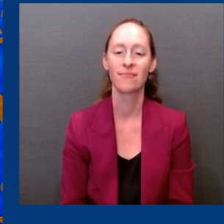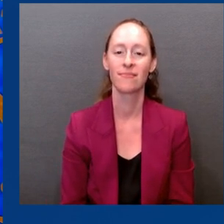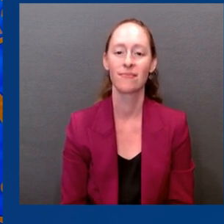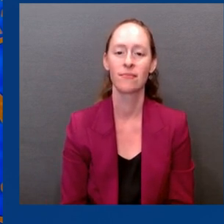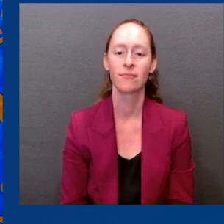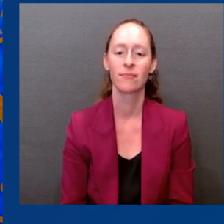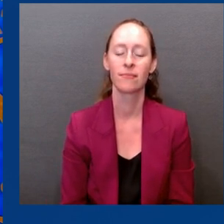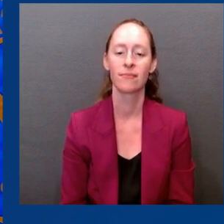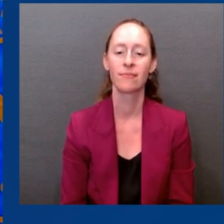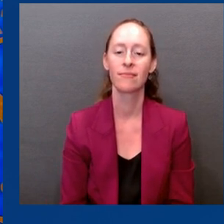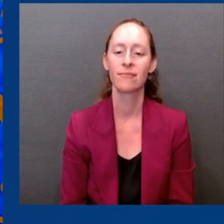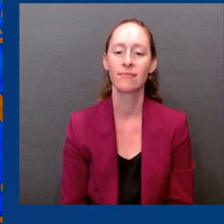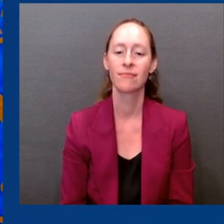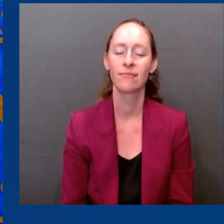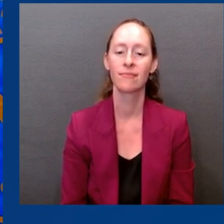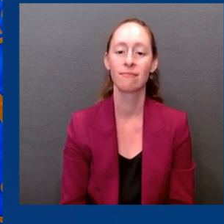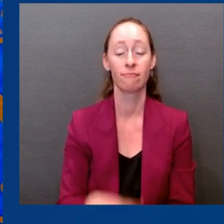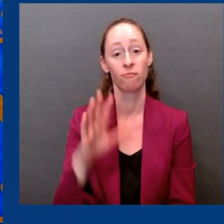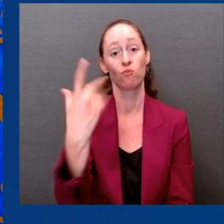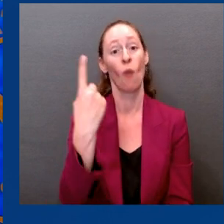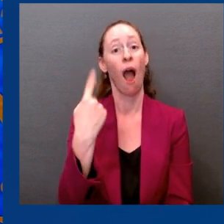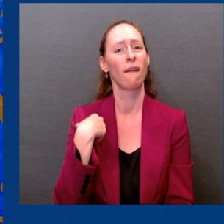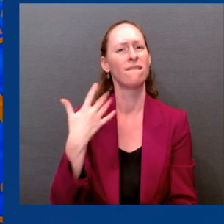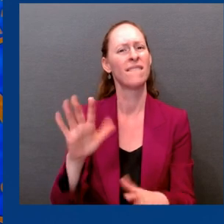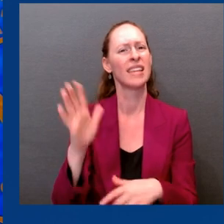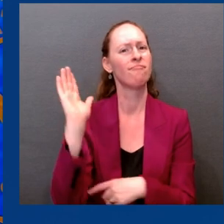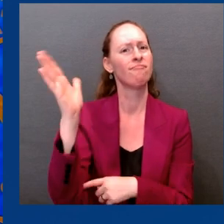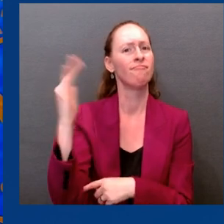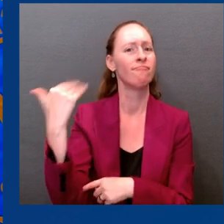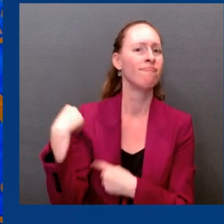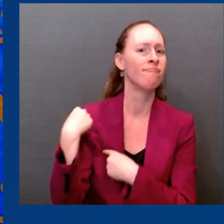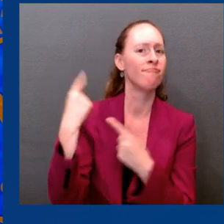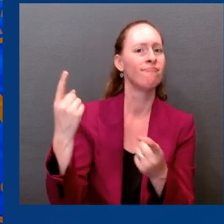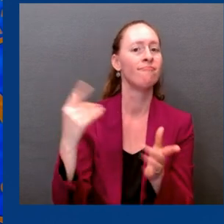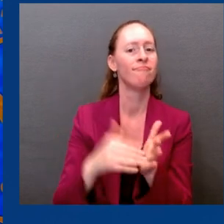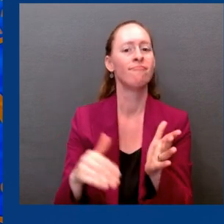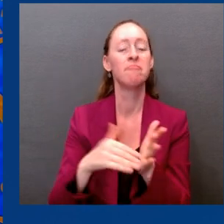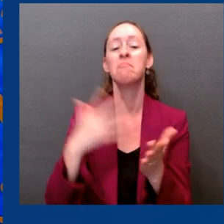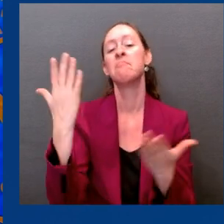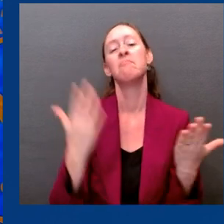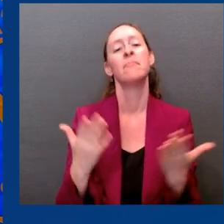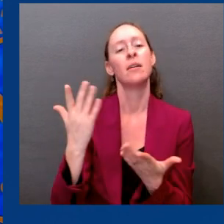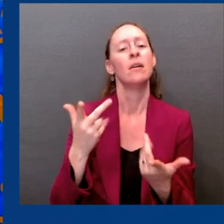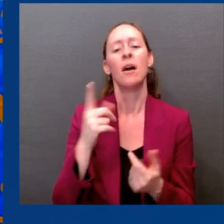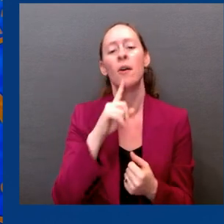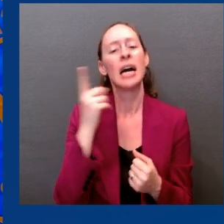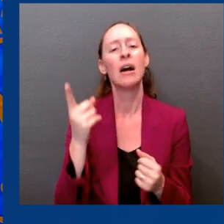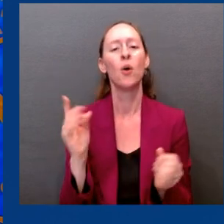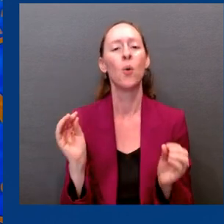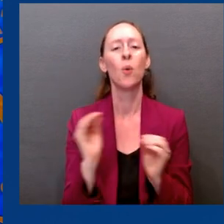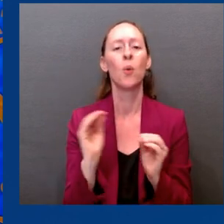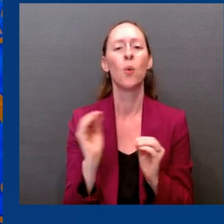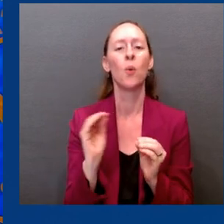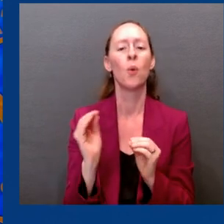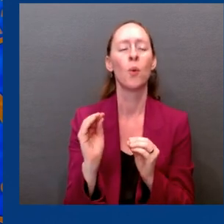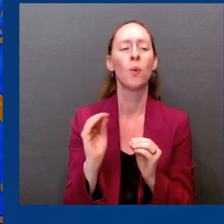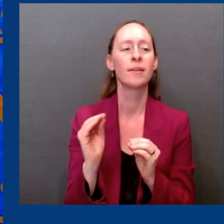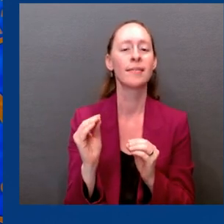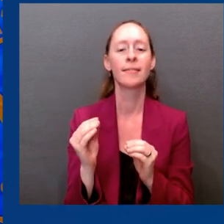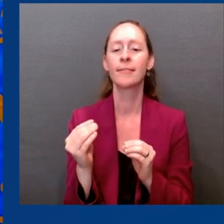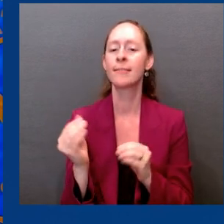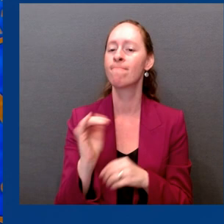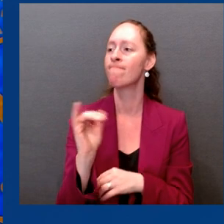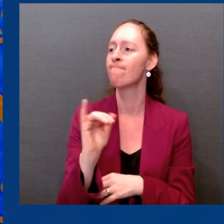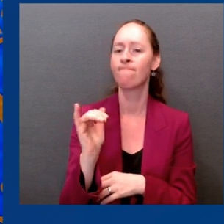out-of-left-field curveball. I mean, there's nothing we can do about that, except know that we have vaccine platforms